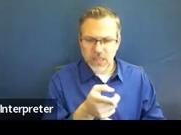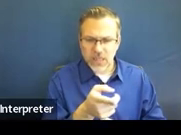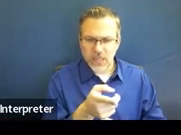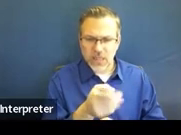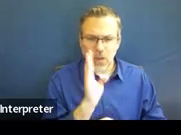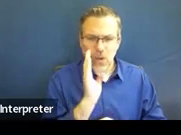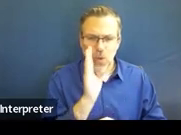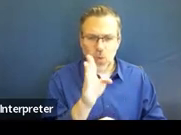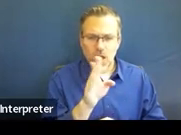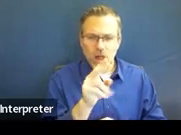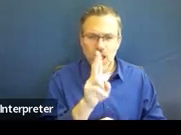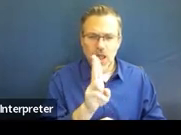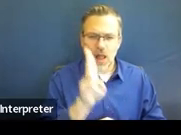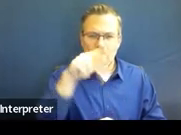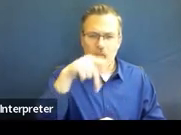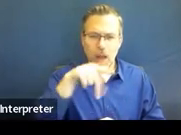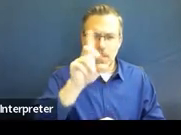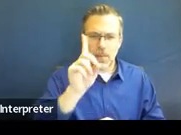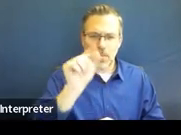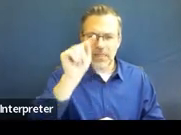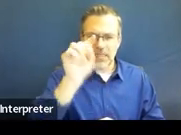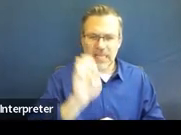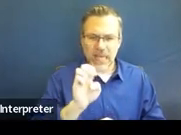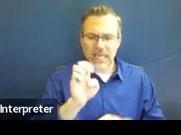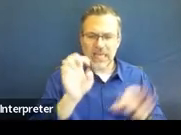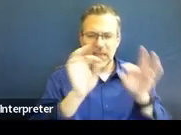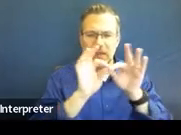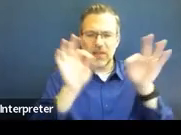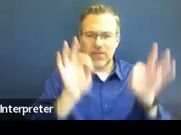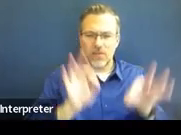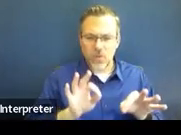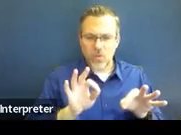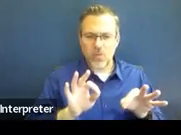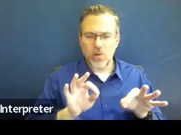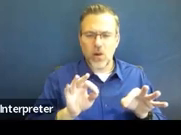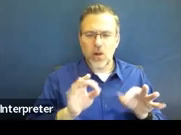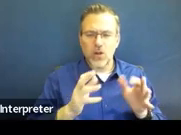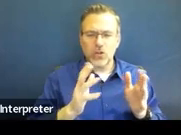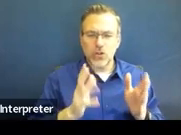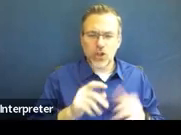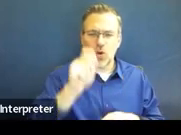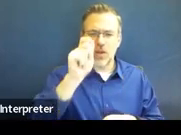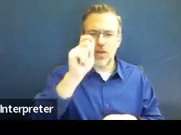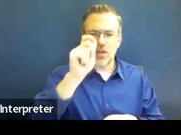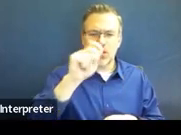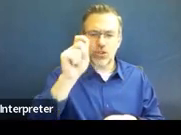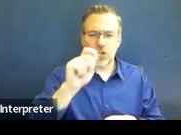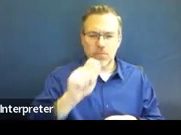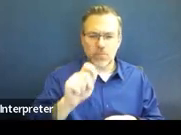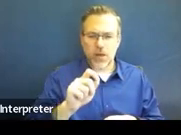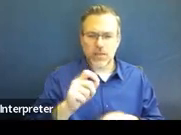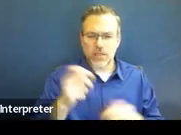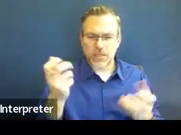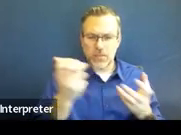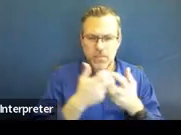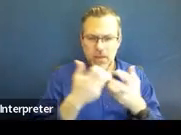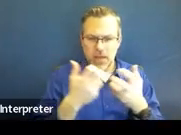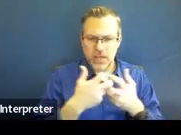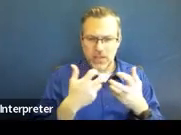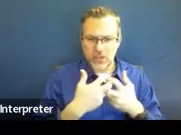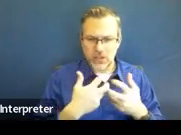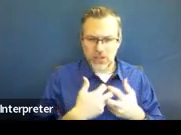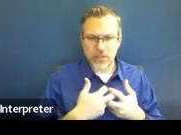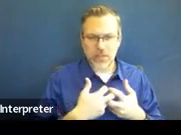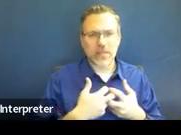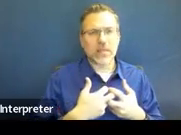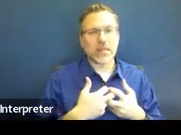the advanced written notice and written notice form so the checkboxes match? And I do not